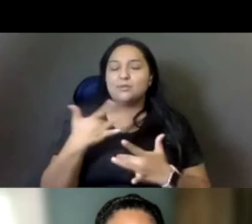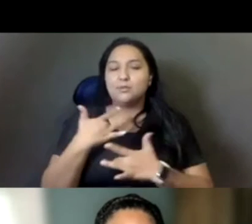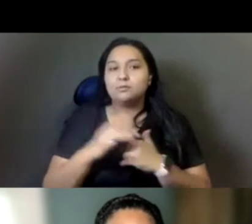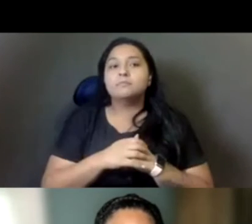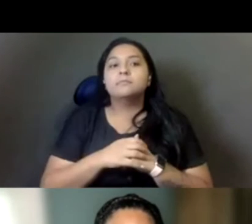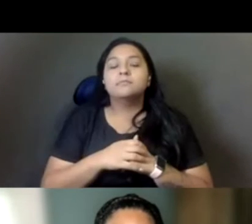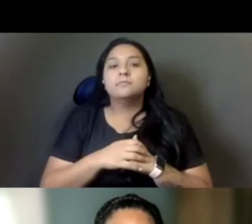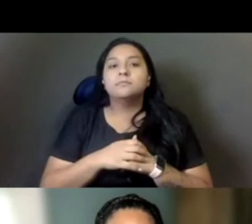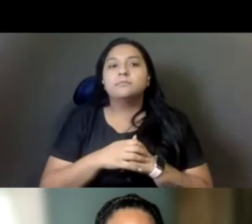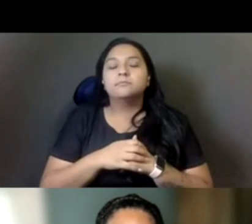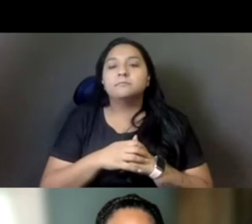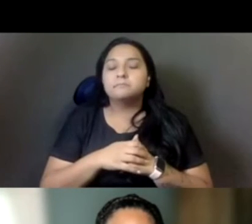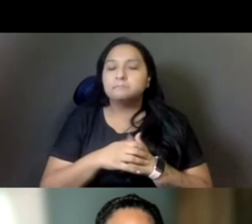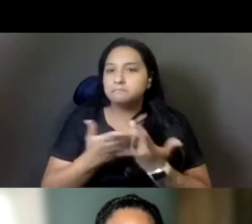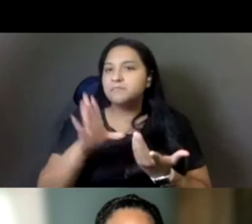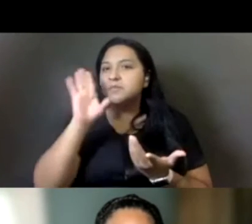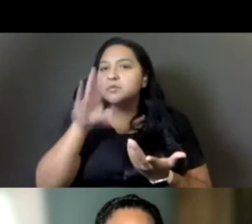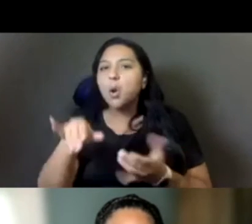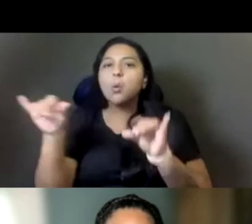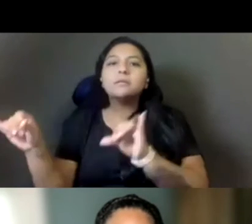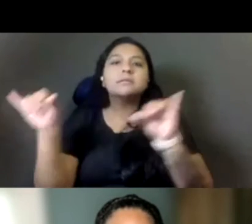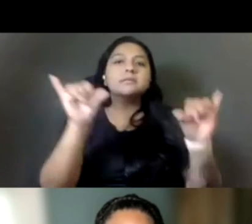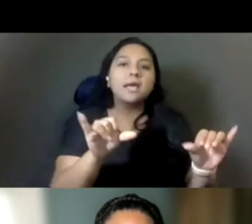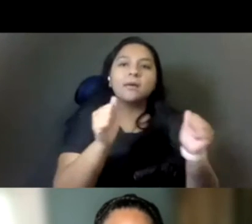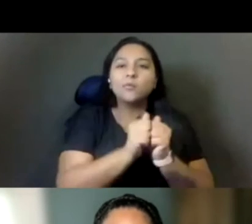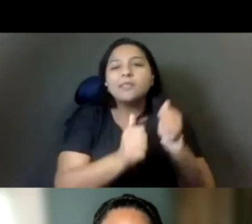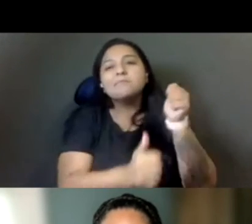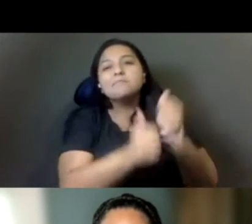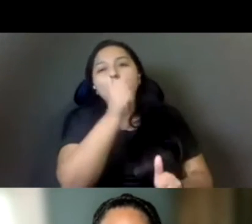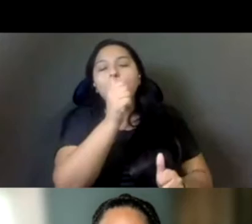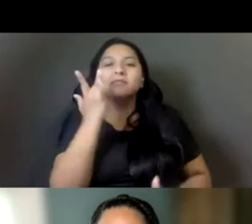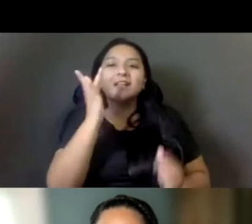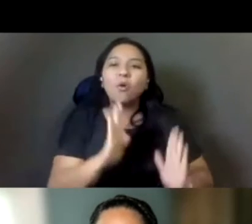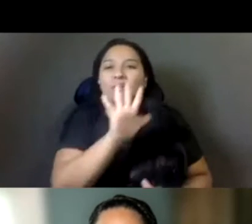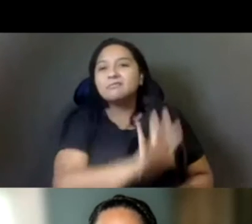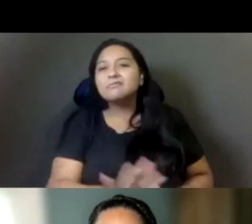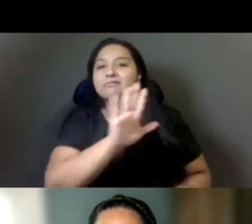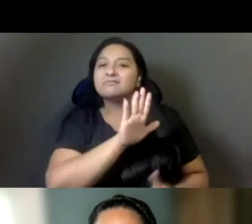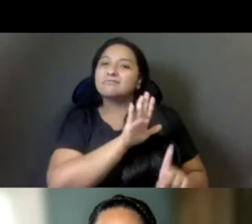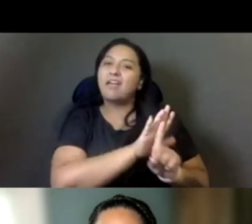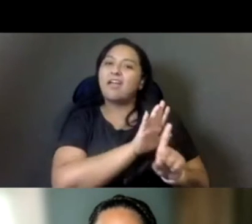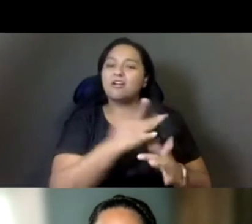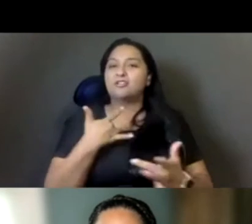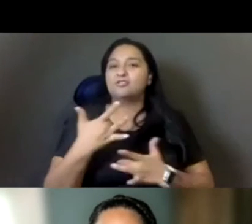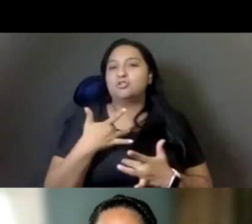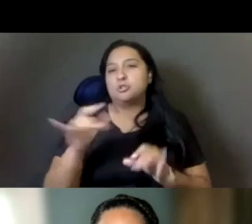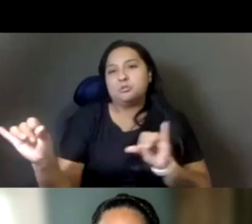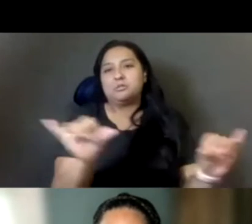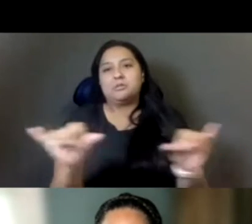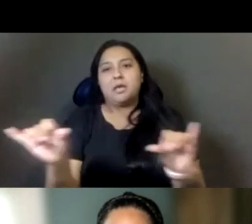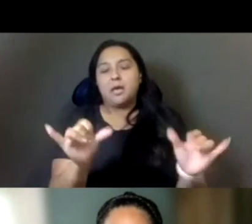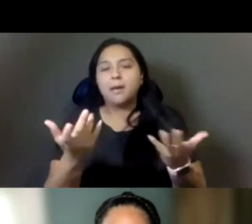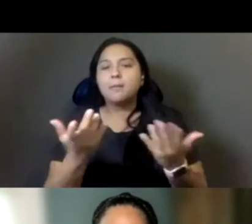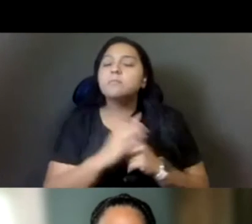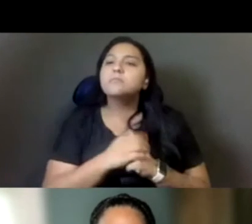with what we know of our courage members and Californians in general. So what are some of the environmental wins that we've had with